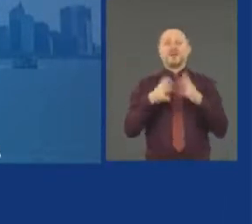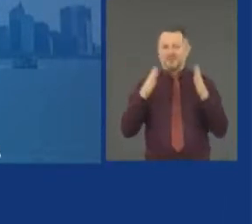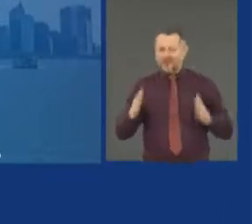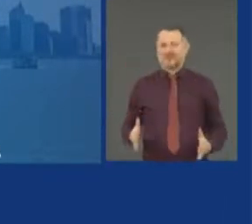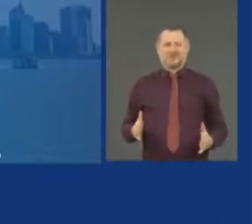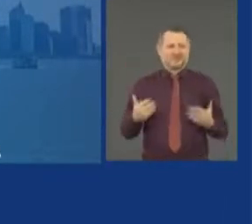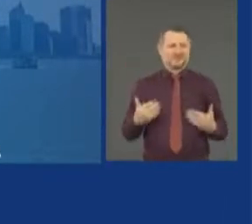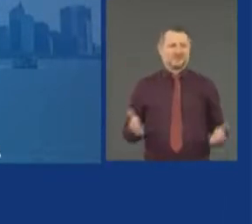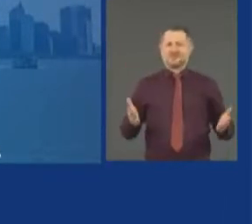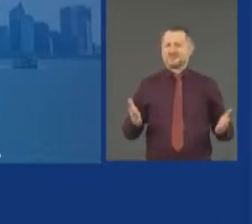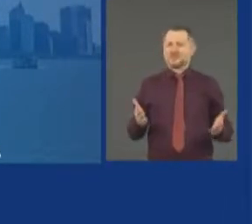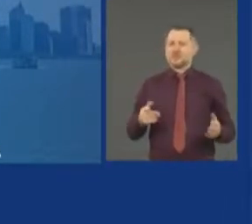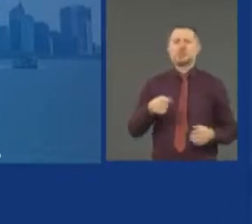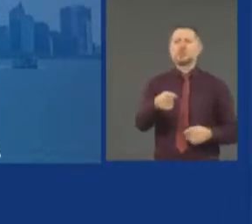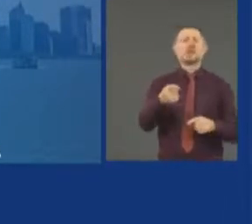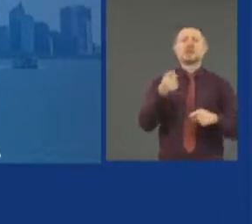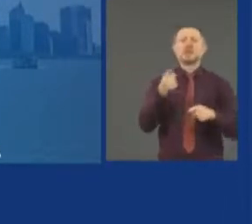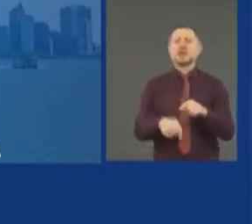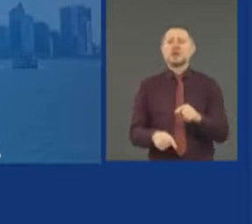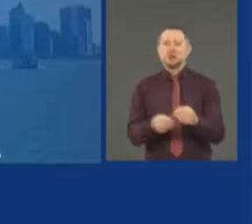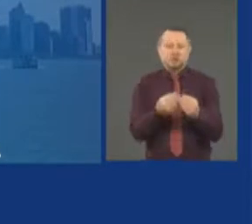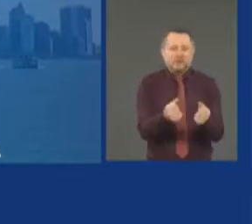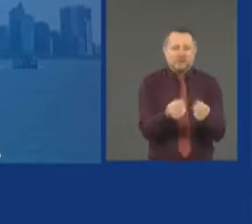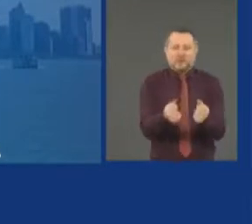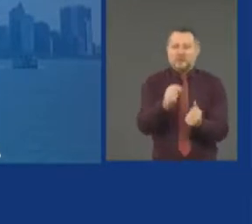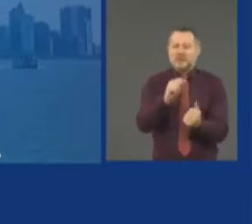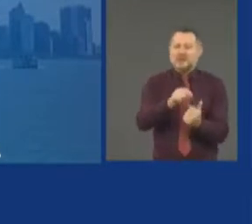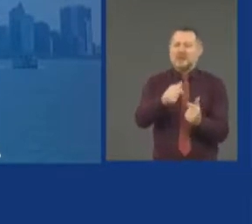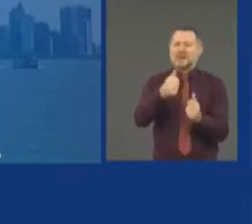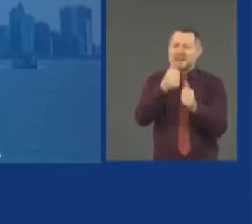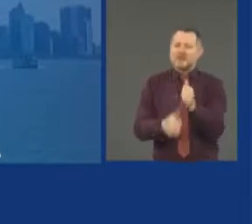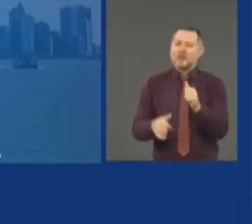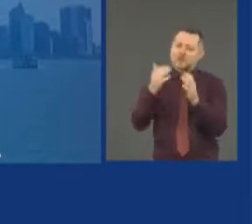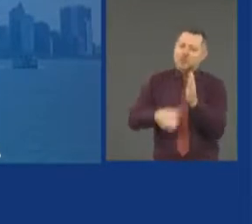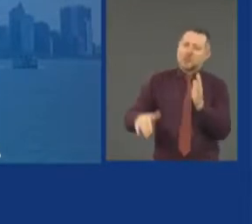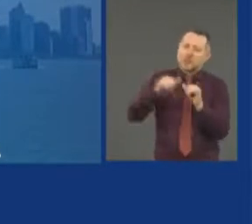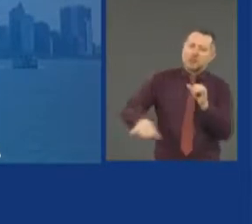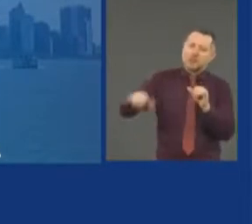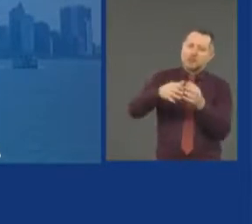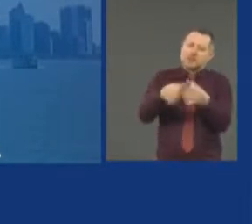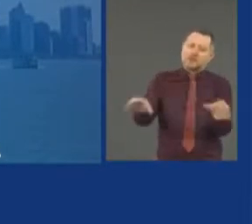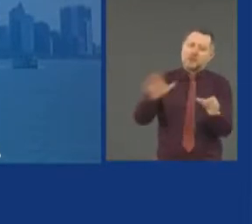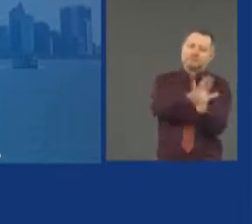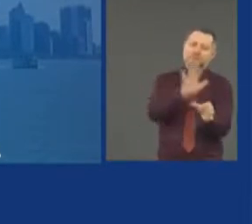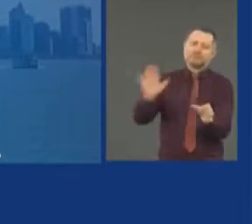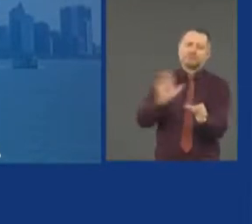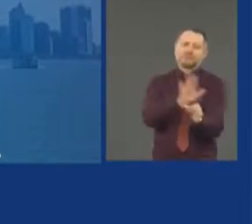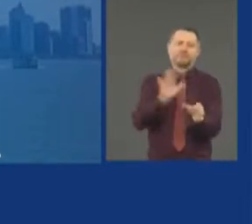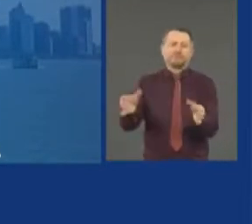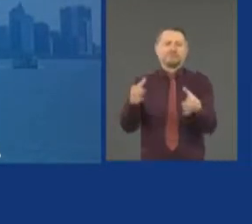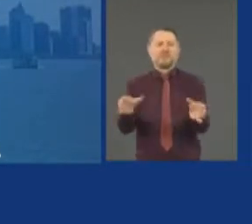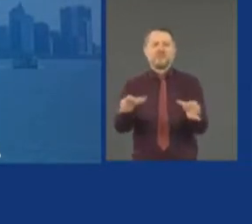challenges if you keep dividing. It's not going to happen.